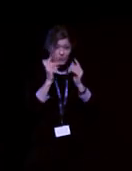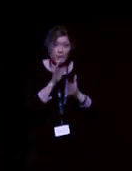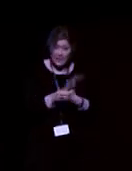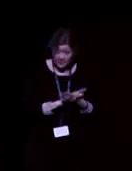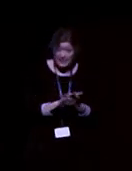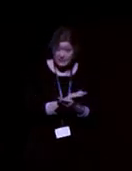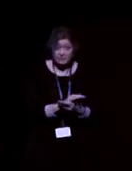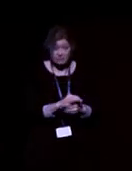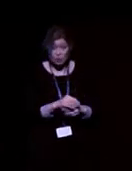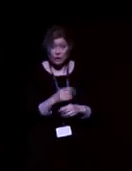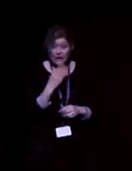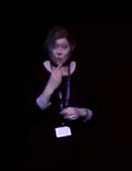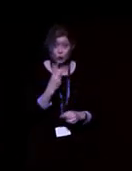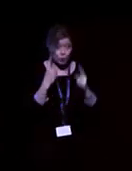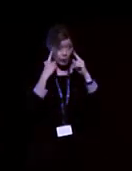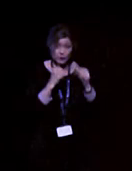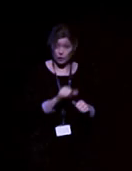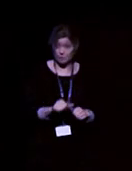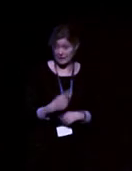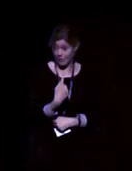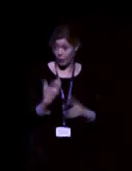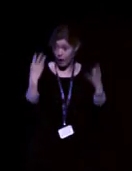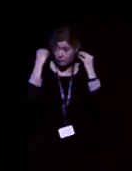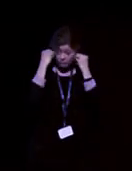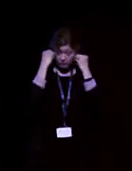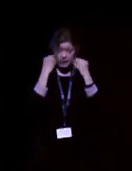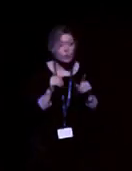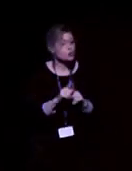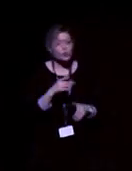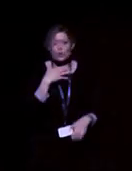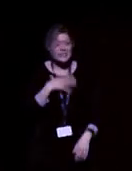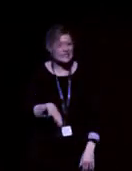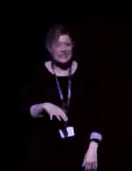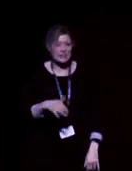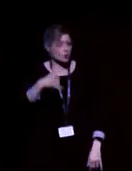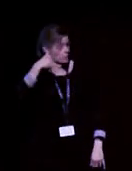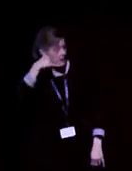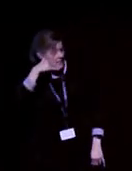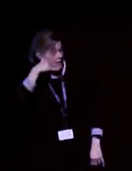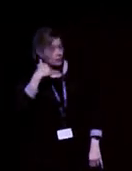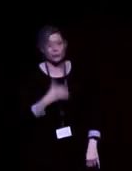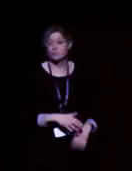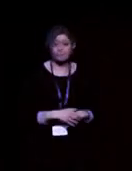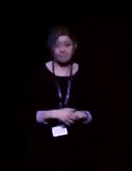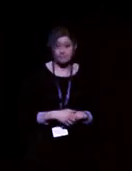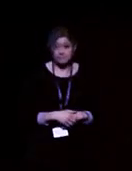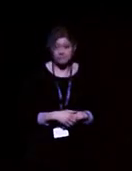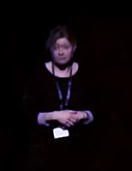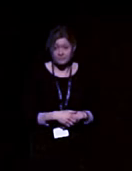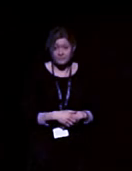ears is better than one. And also, she doesn't need to hold the hearing aid, the telephone to her ear.